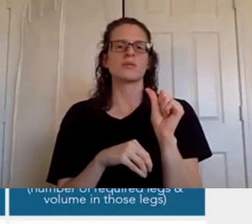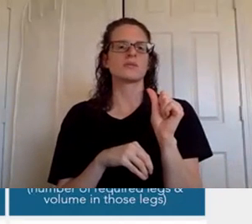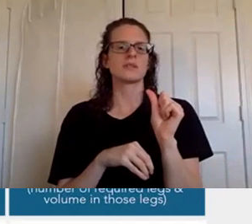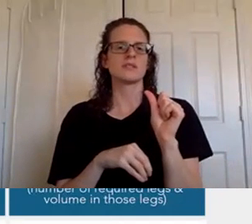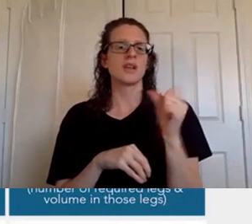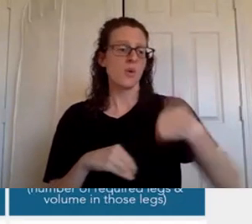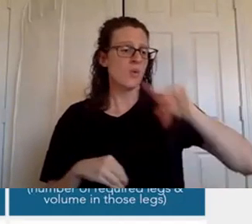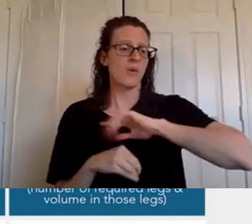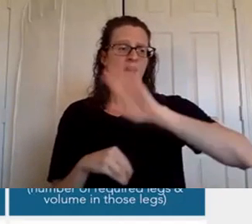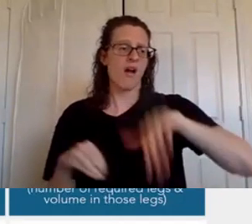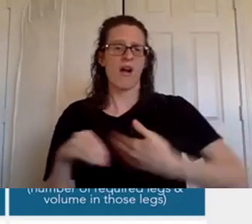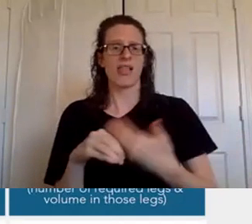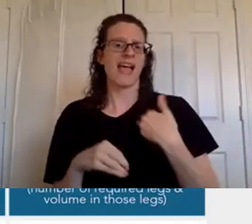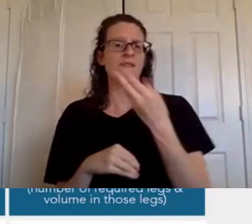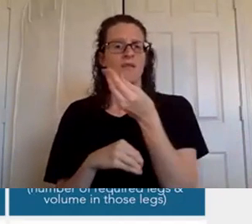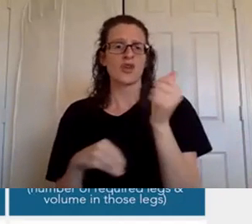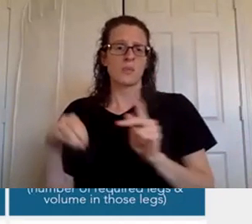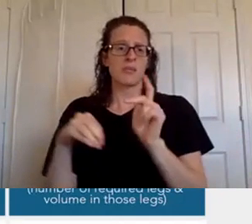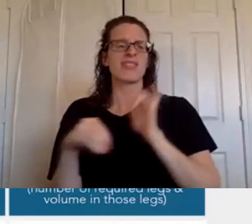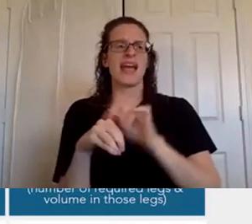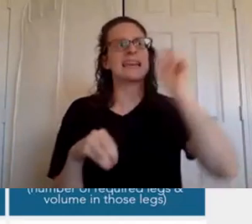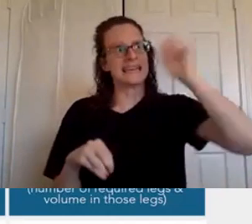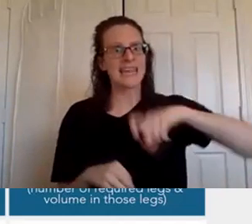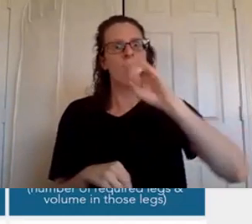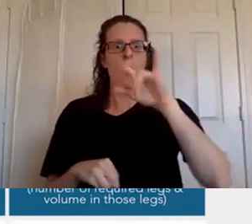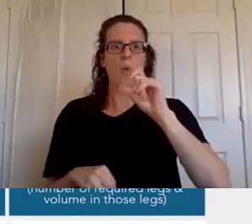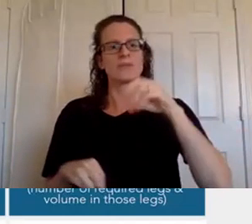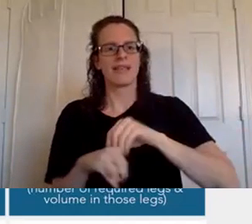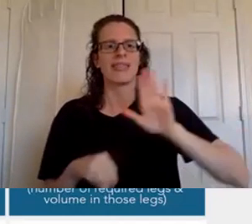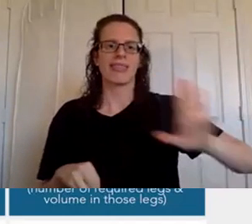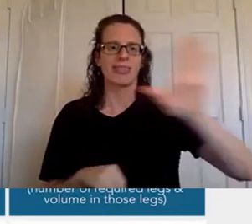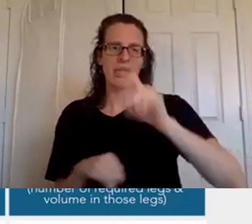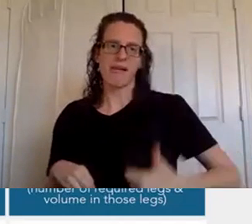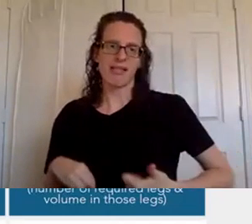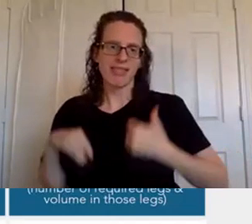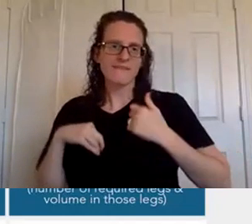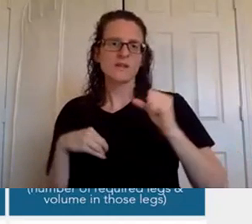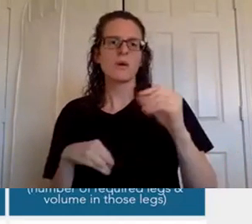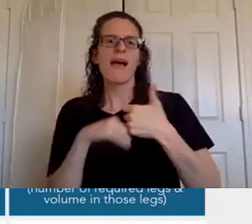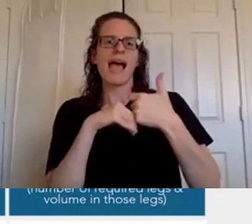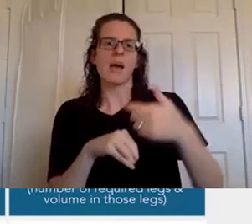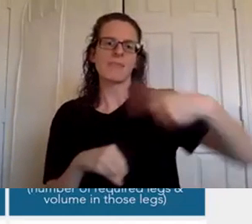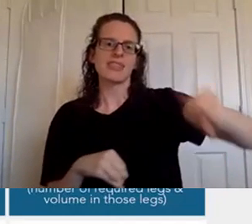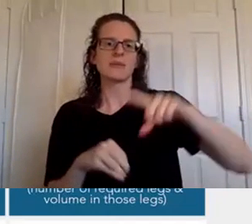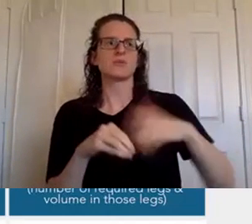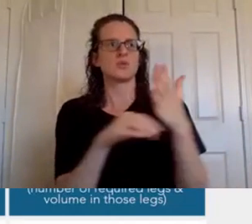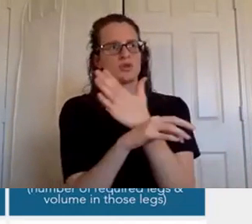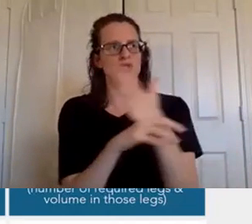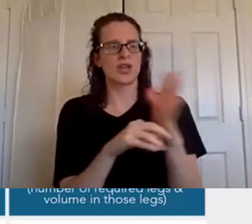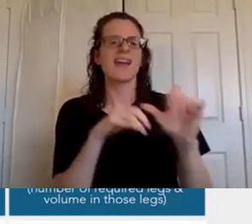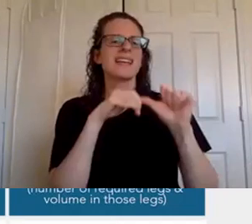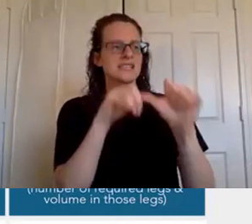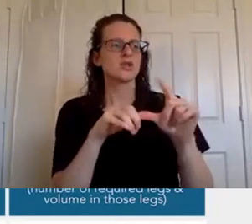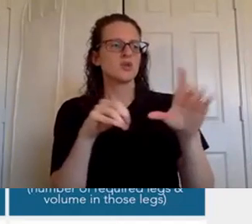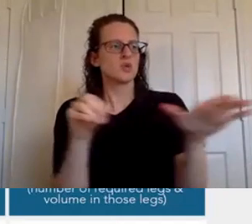few people in our life that need oils in their life um so you know help them to to share and to do the same it's just